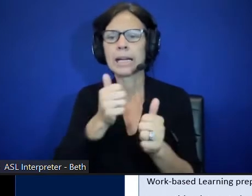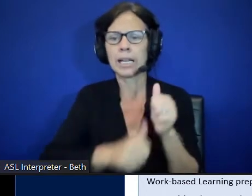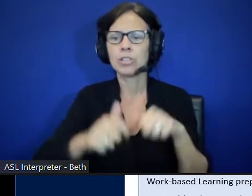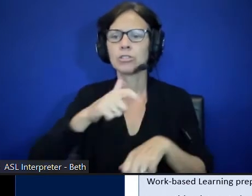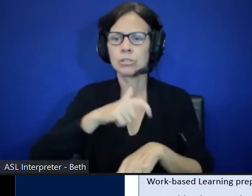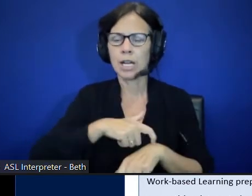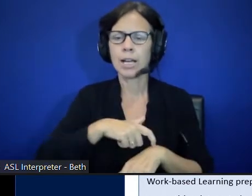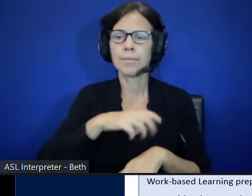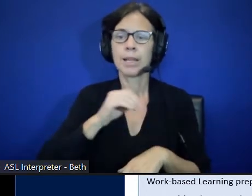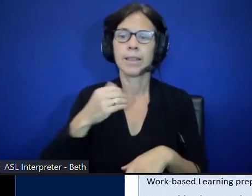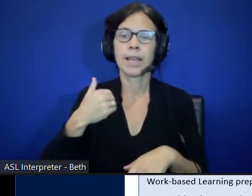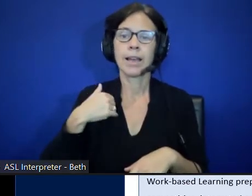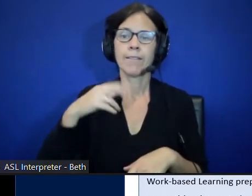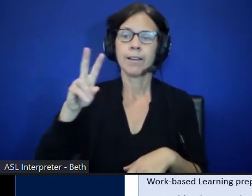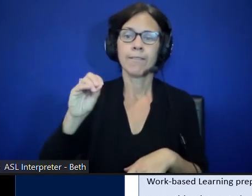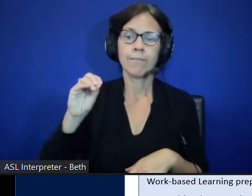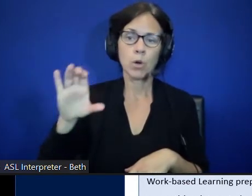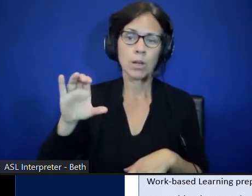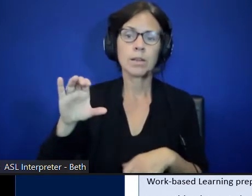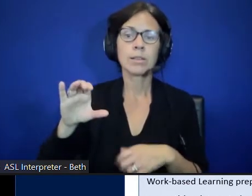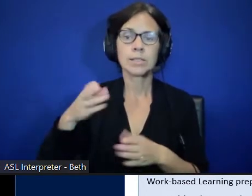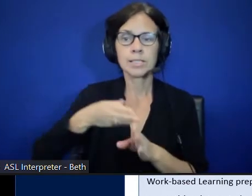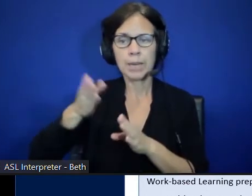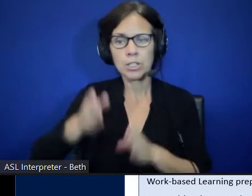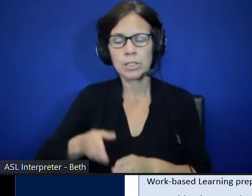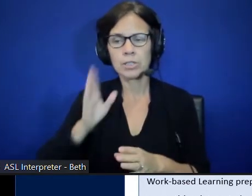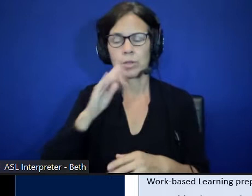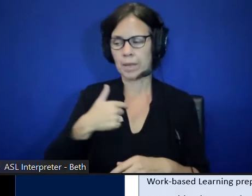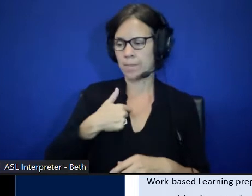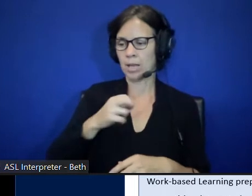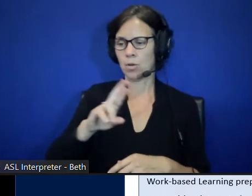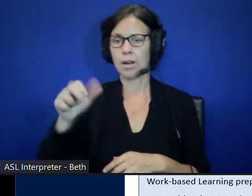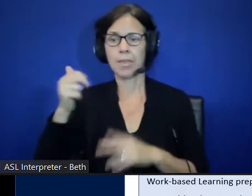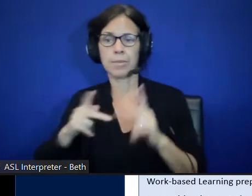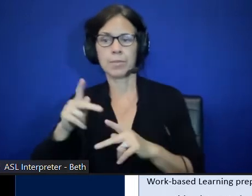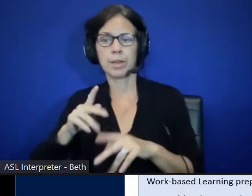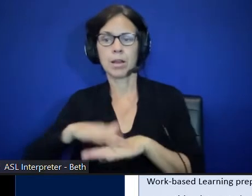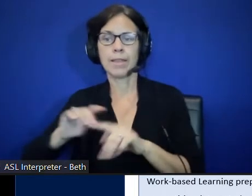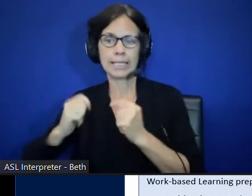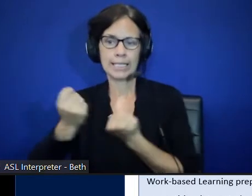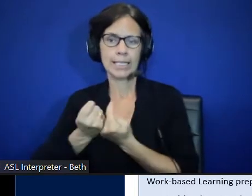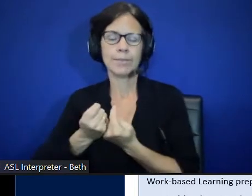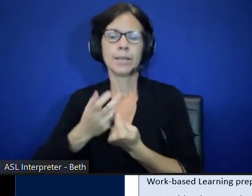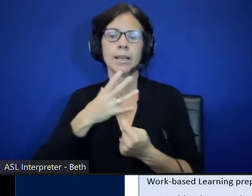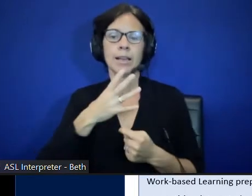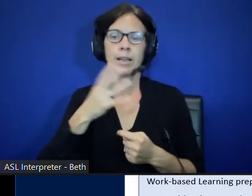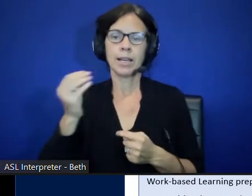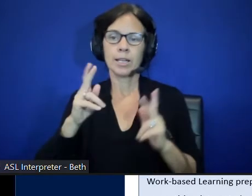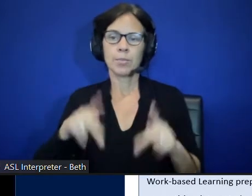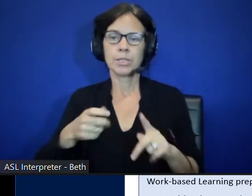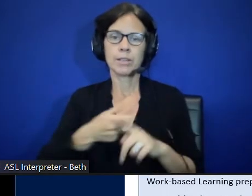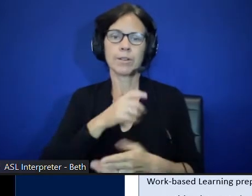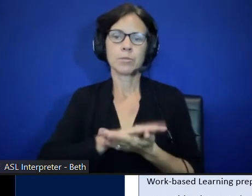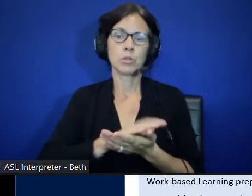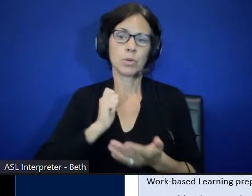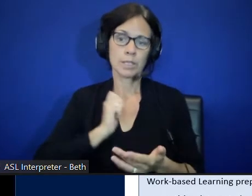a locational specialist, which would be me or the other people on my team, and a person from the school staff